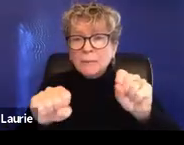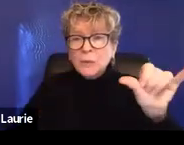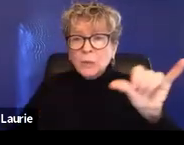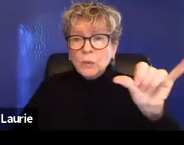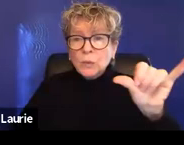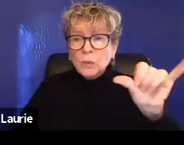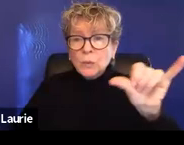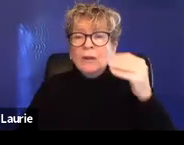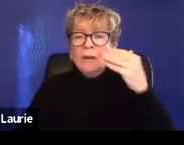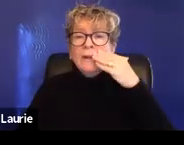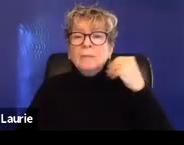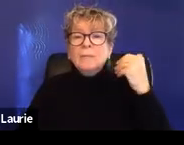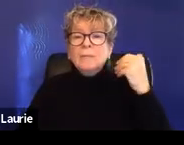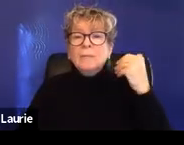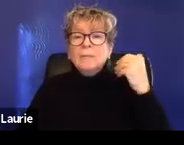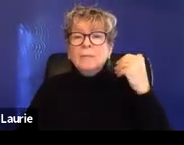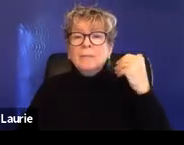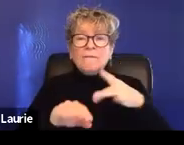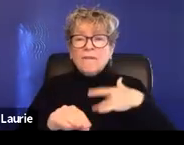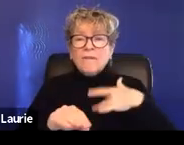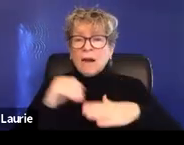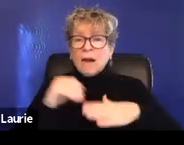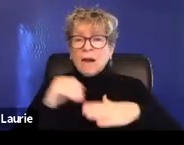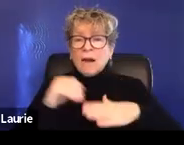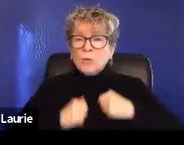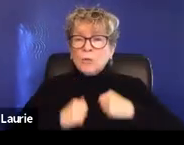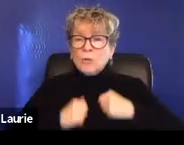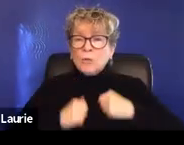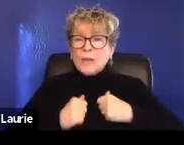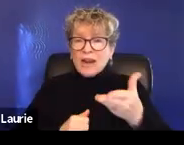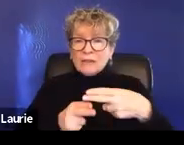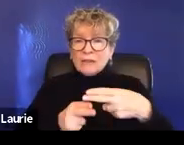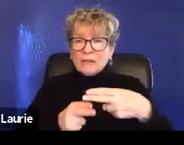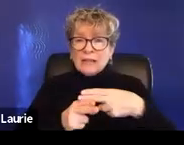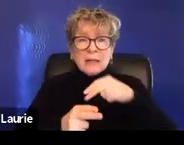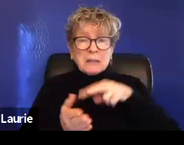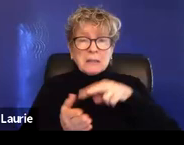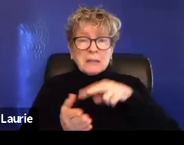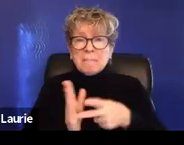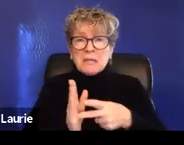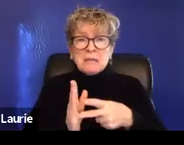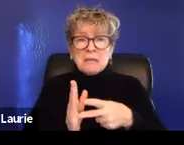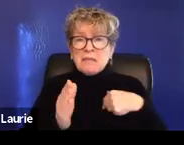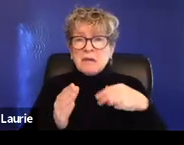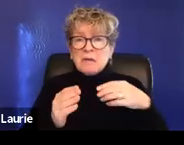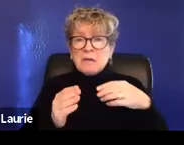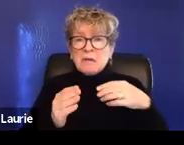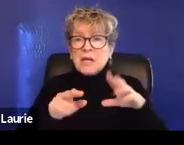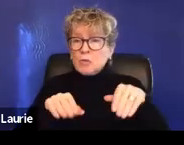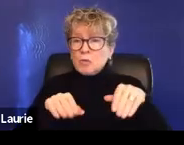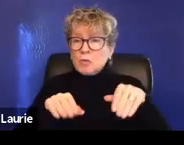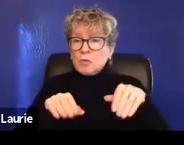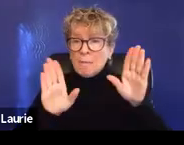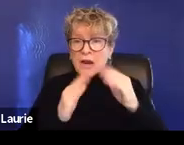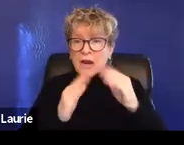survivor may not feel comfortable living in their place temporarily doesn't mean that they're necessarily giving it up. Um, and that's